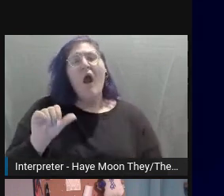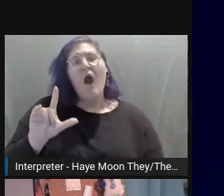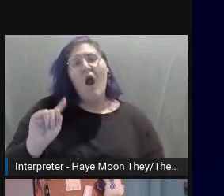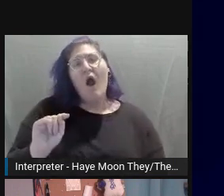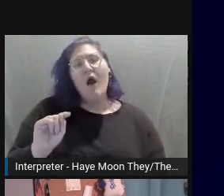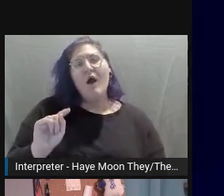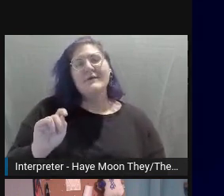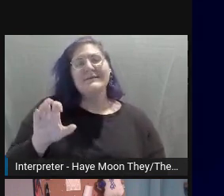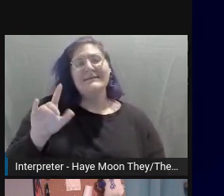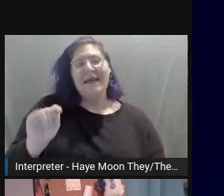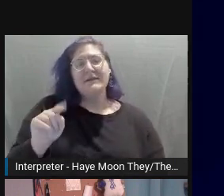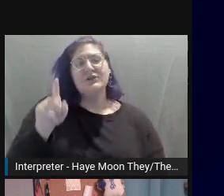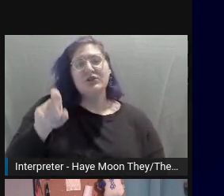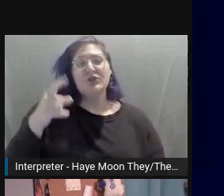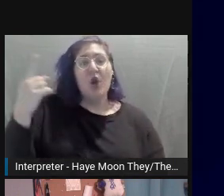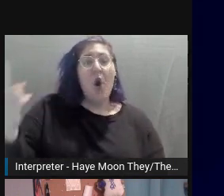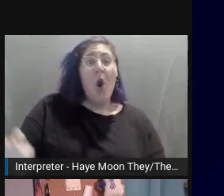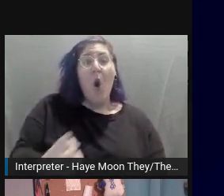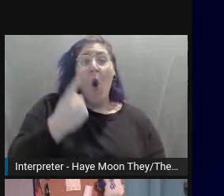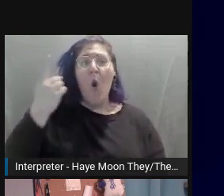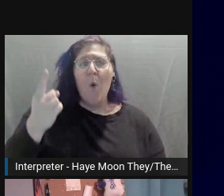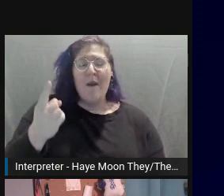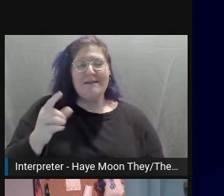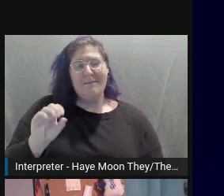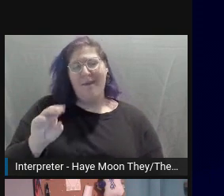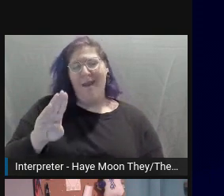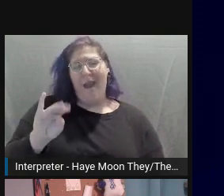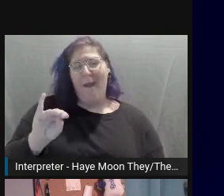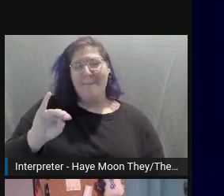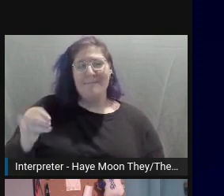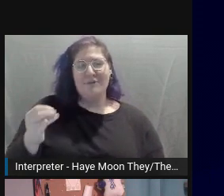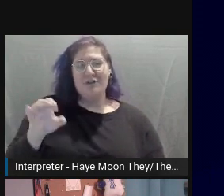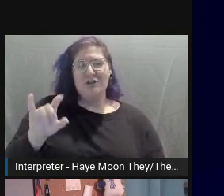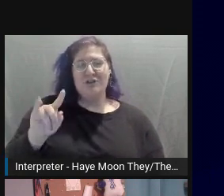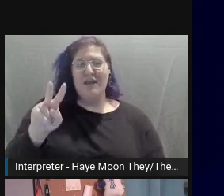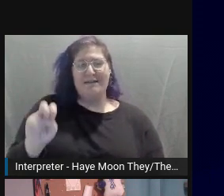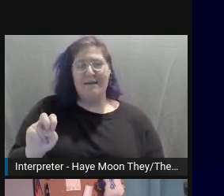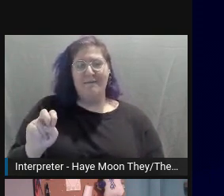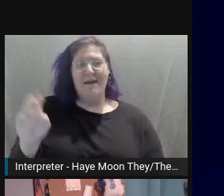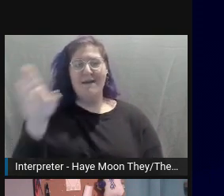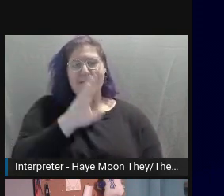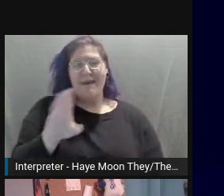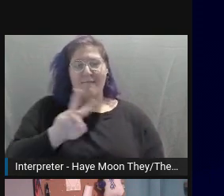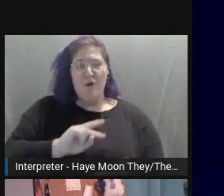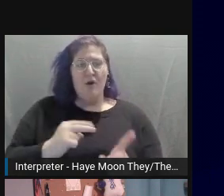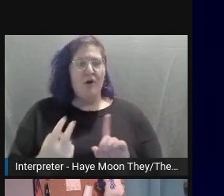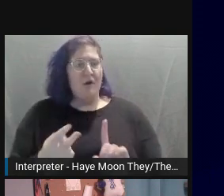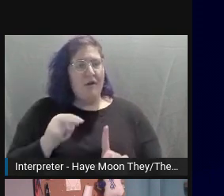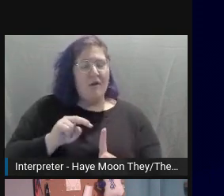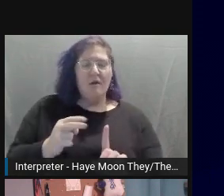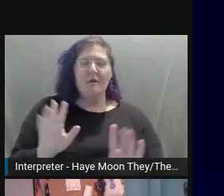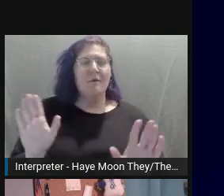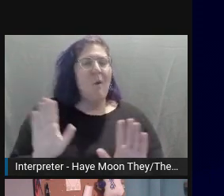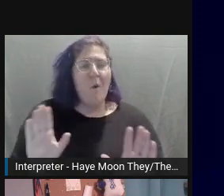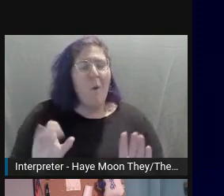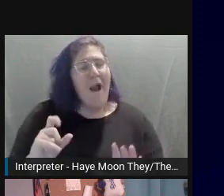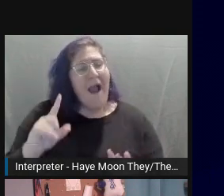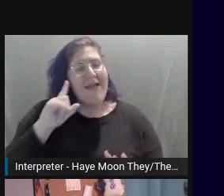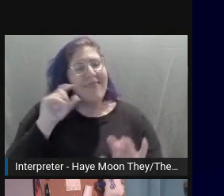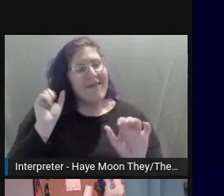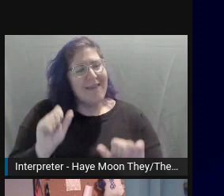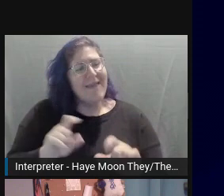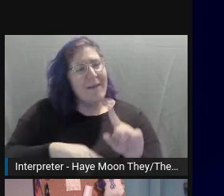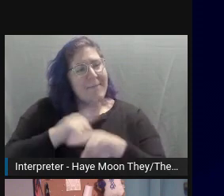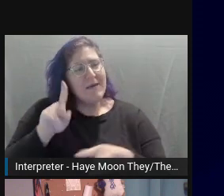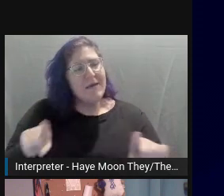interpretations. I believe there's a time and a place for both. Objective alt text should revolve around products and